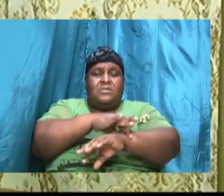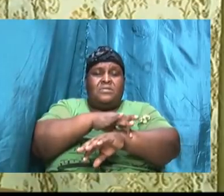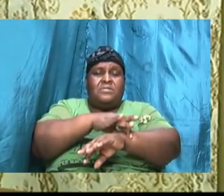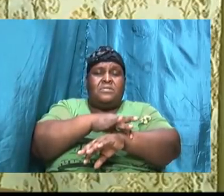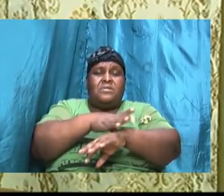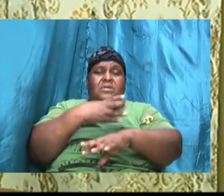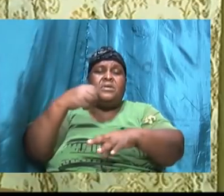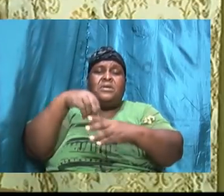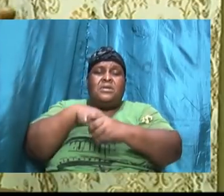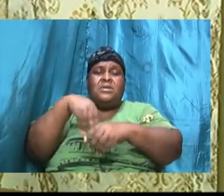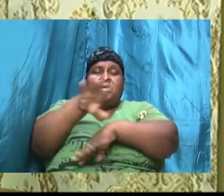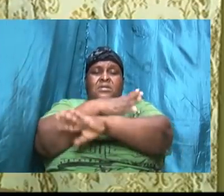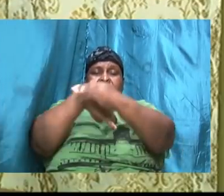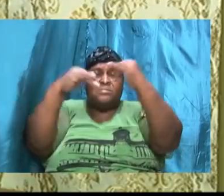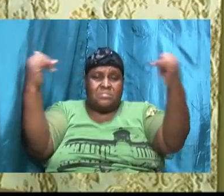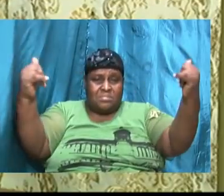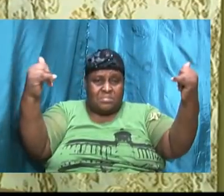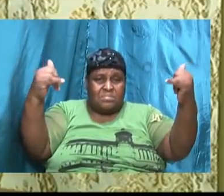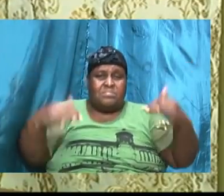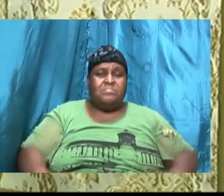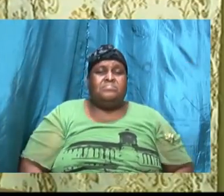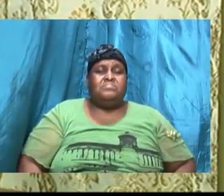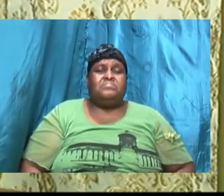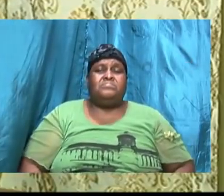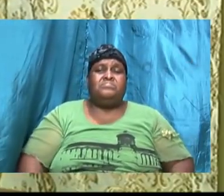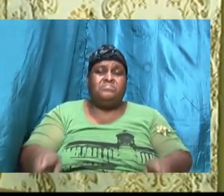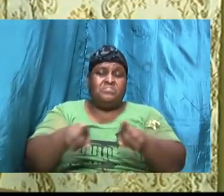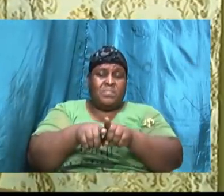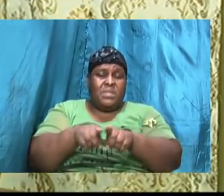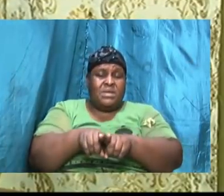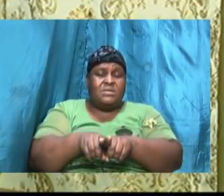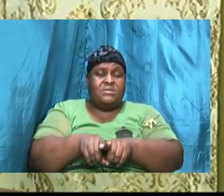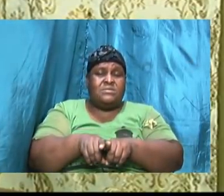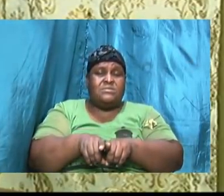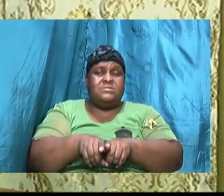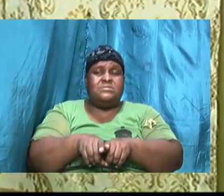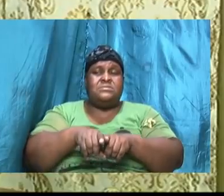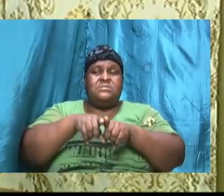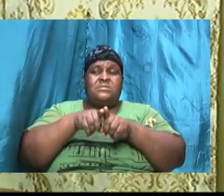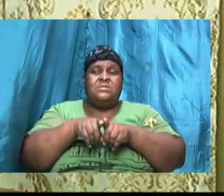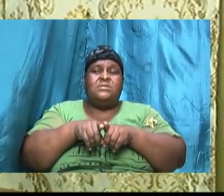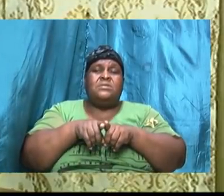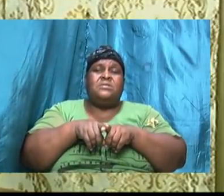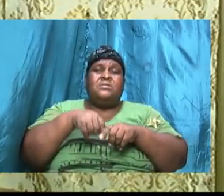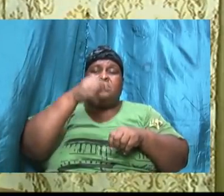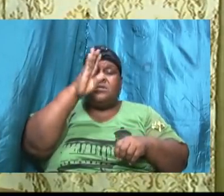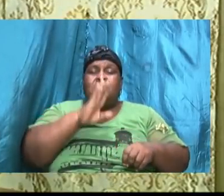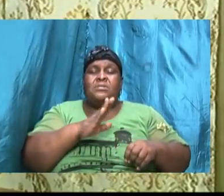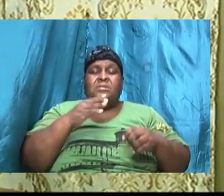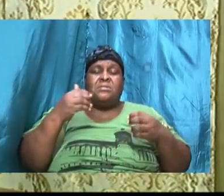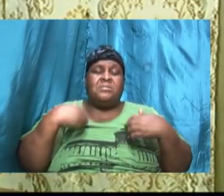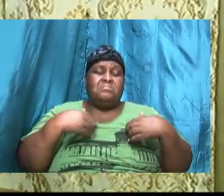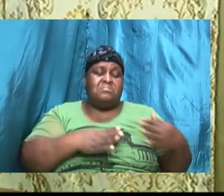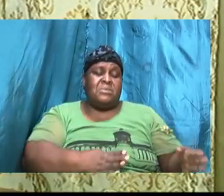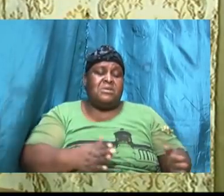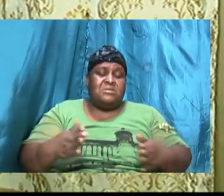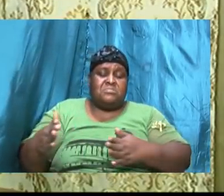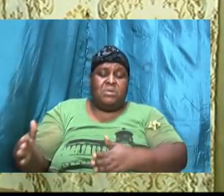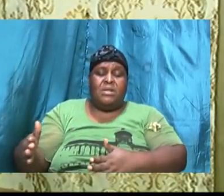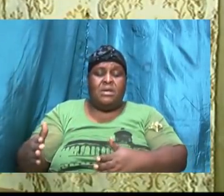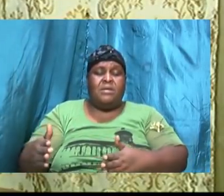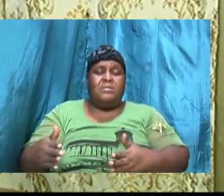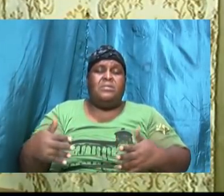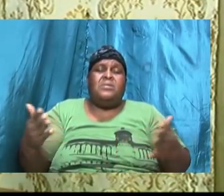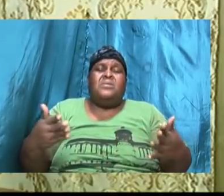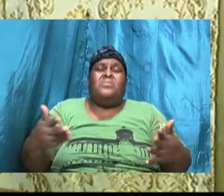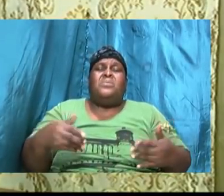or in heaven and in earth as a result he has planned what he wishes to